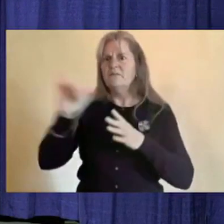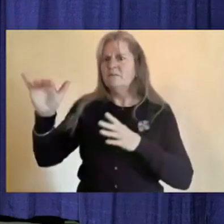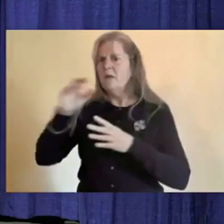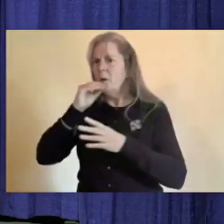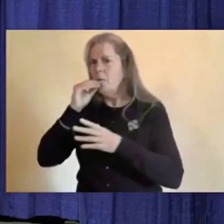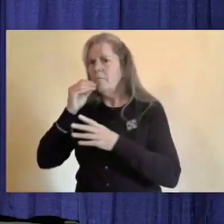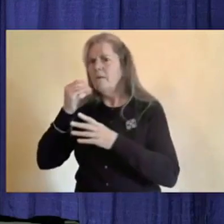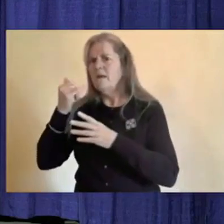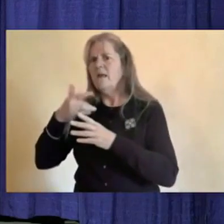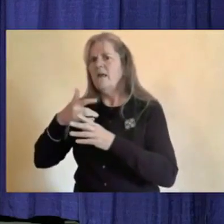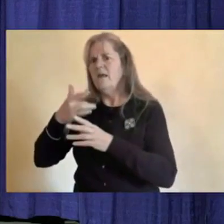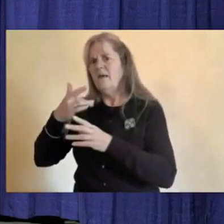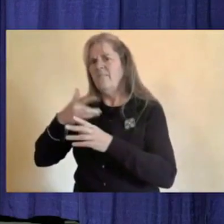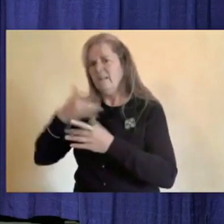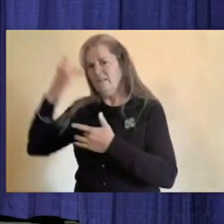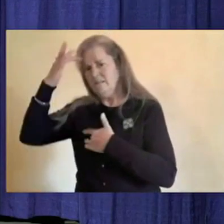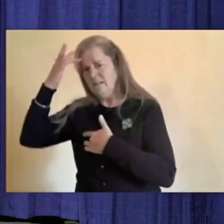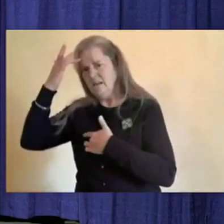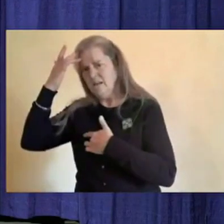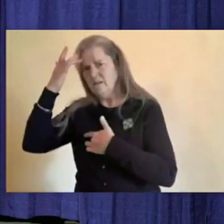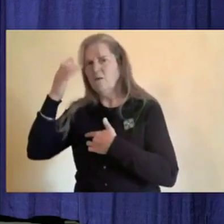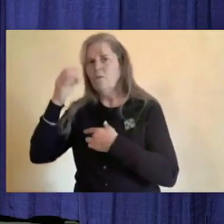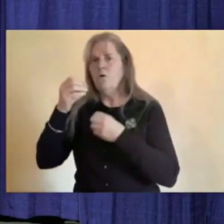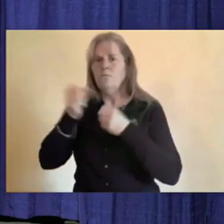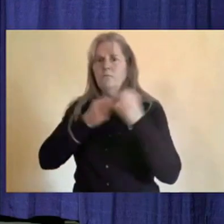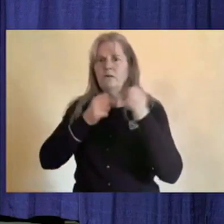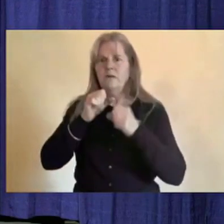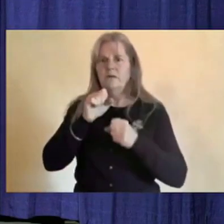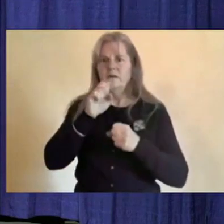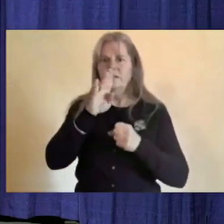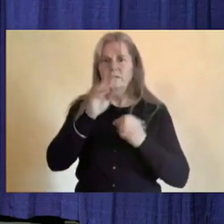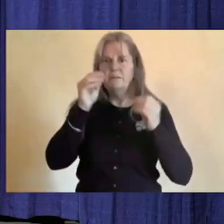teachers union has said there's been days this year when schools have had six